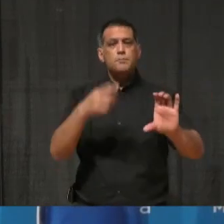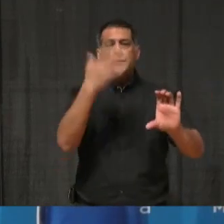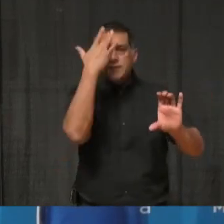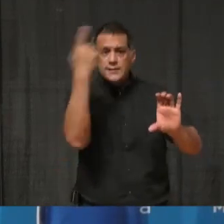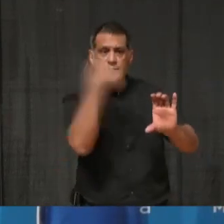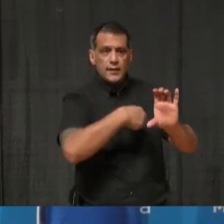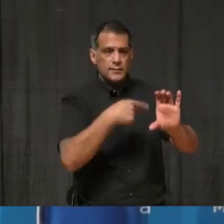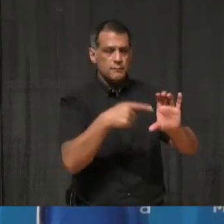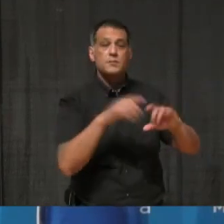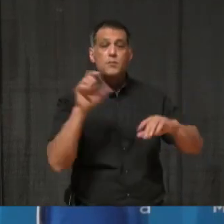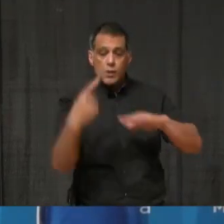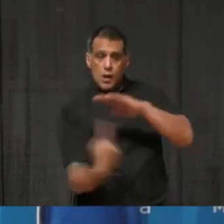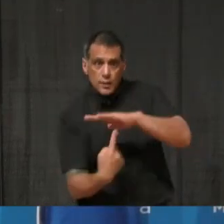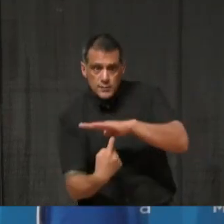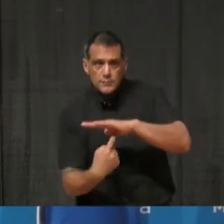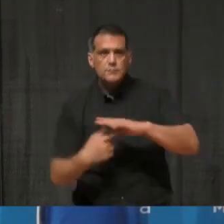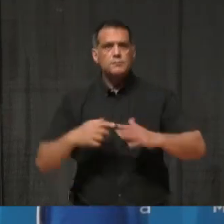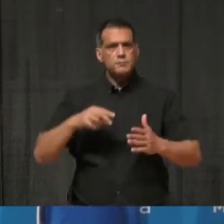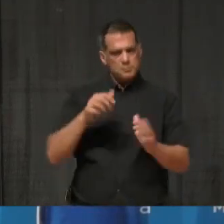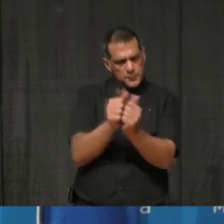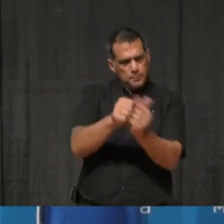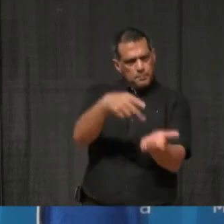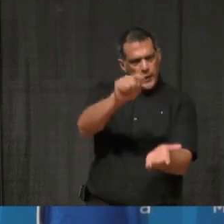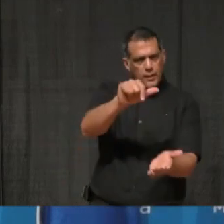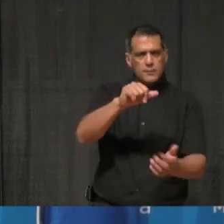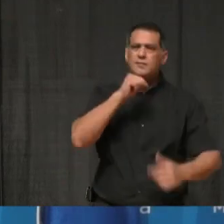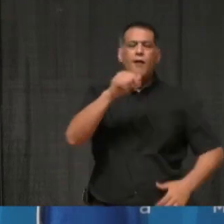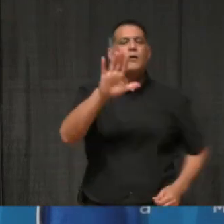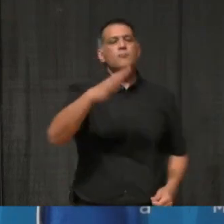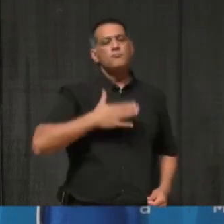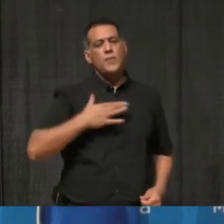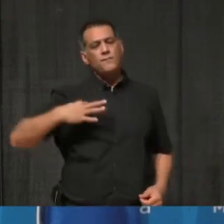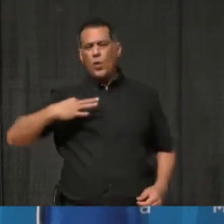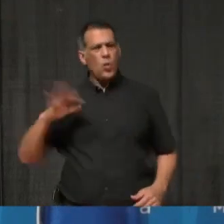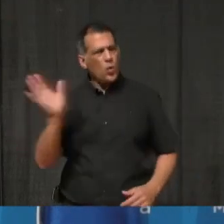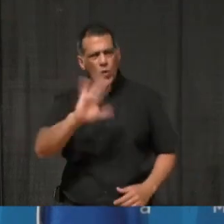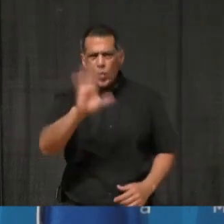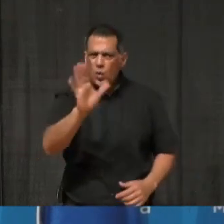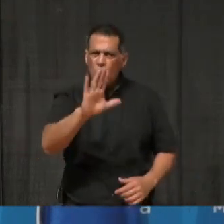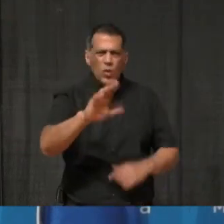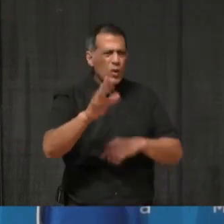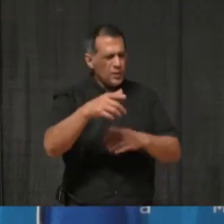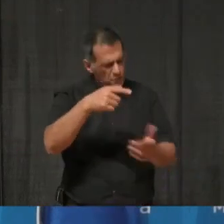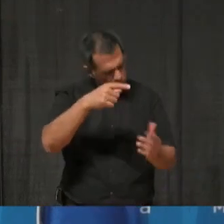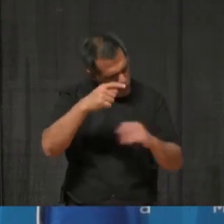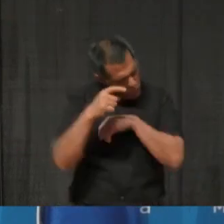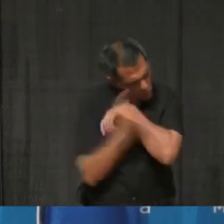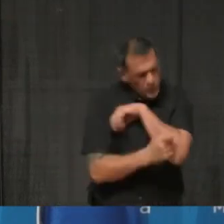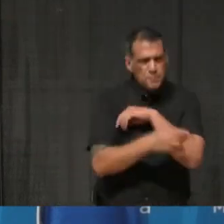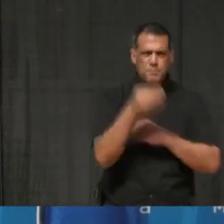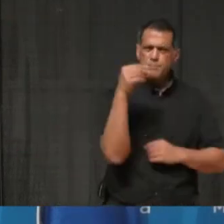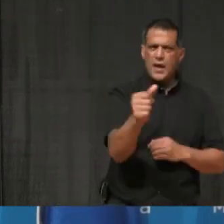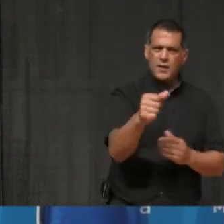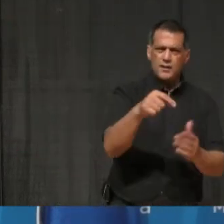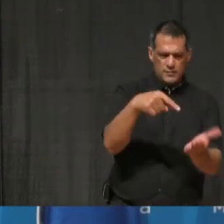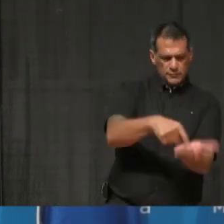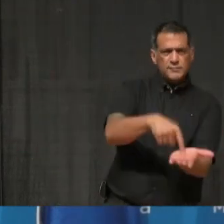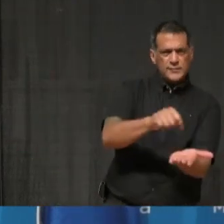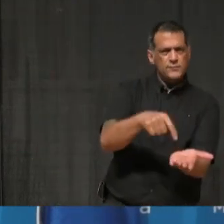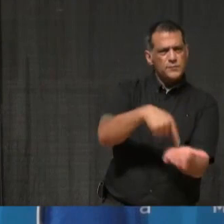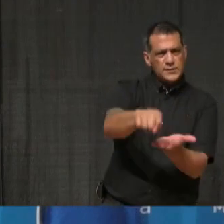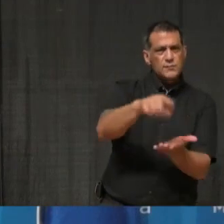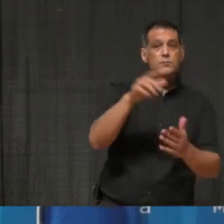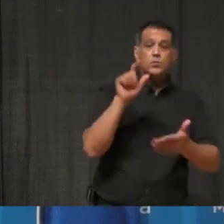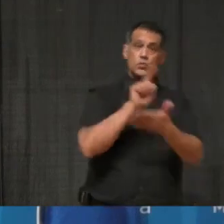so that the paid sick leave is automatic. On my weekly call with the GTHA mayors, we proposed a concept